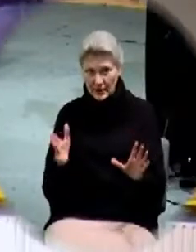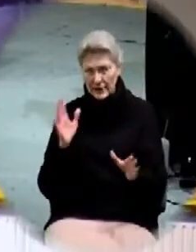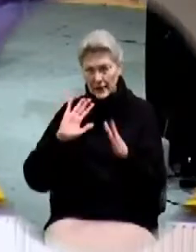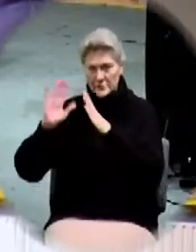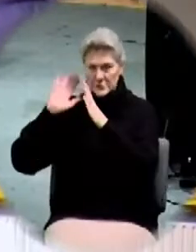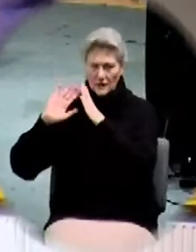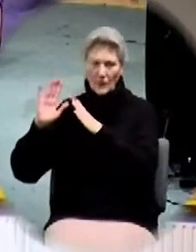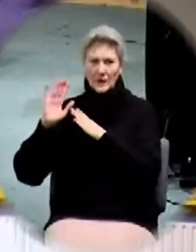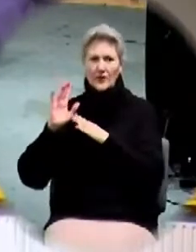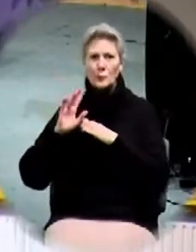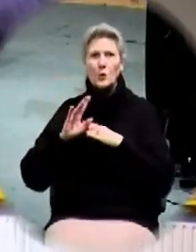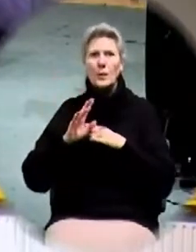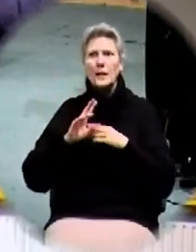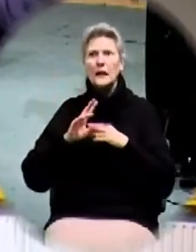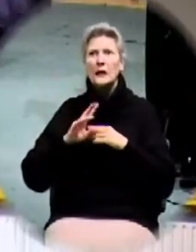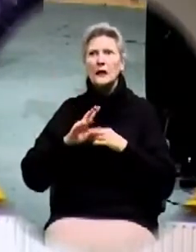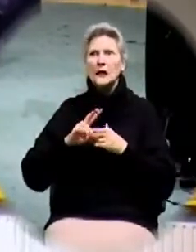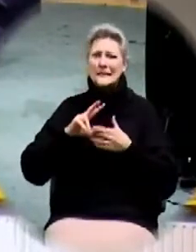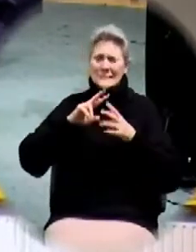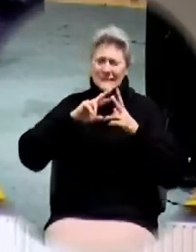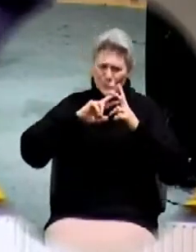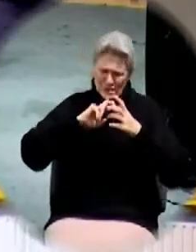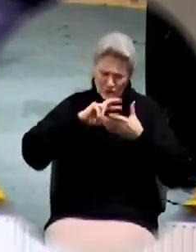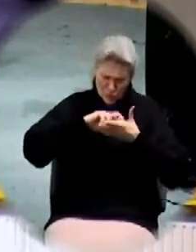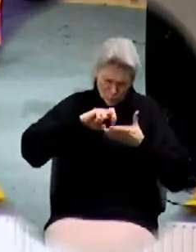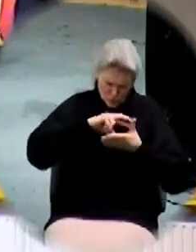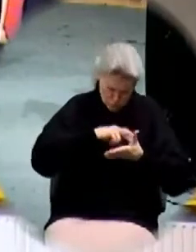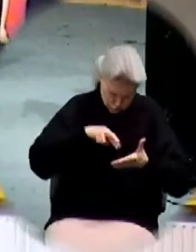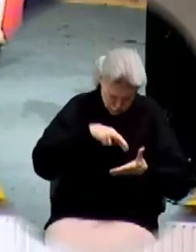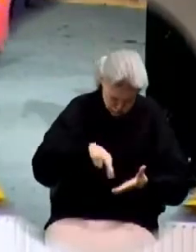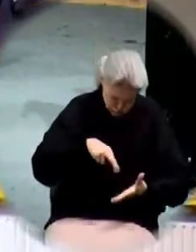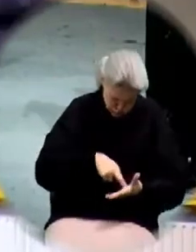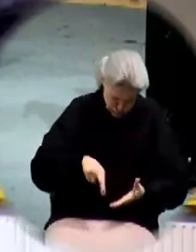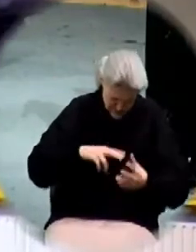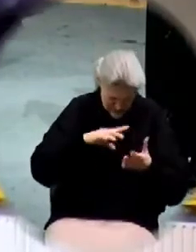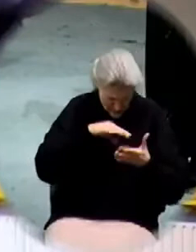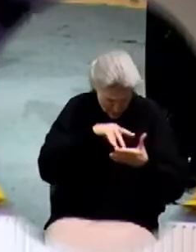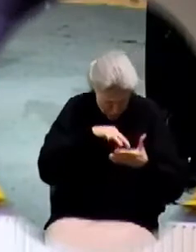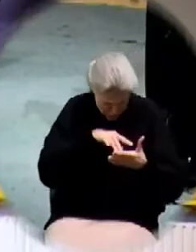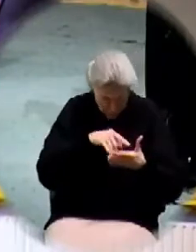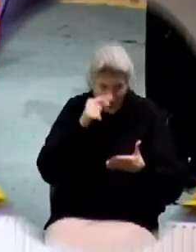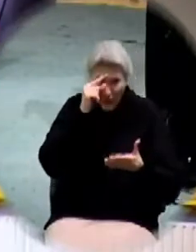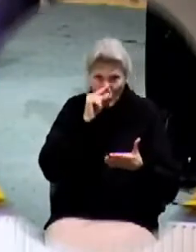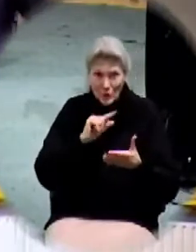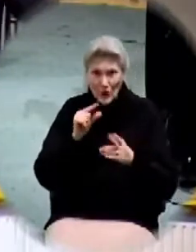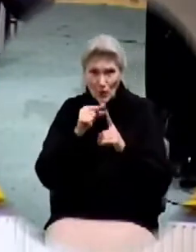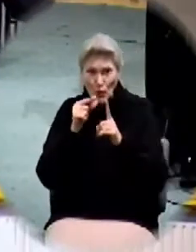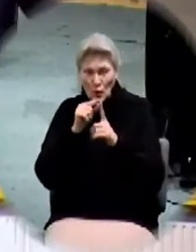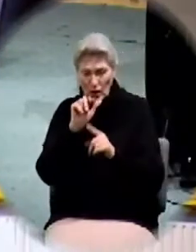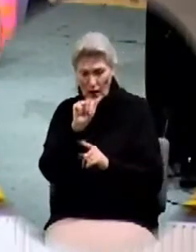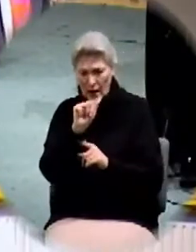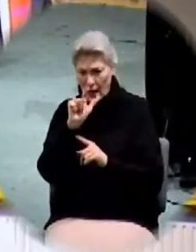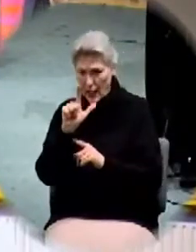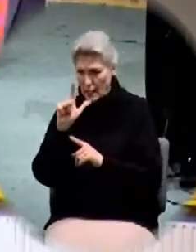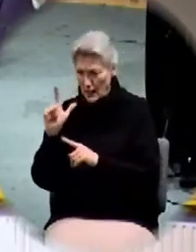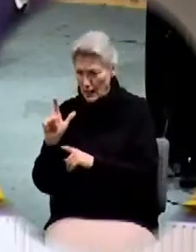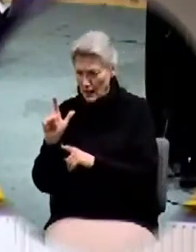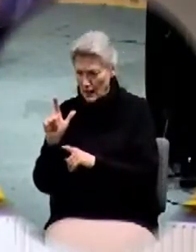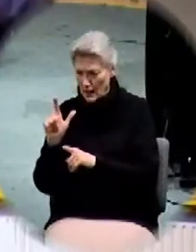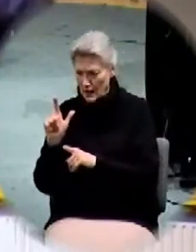ago, I did a very exhaustive study of the Greek there. I spent seconds